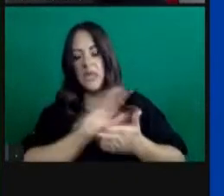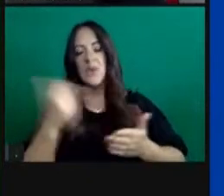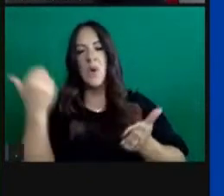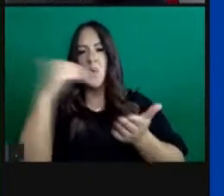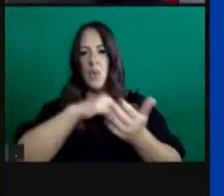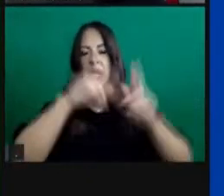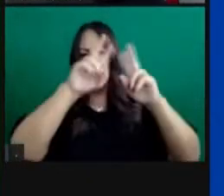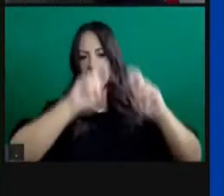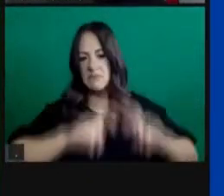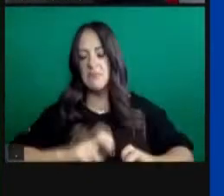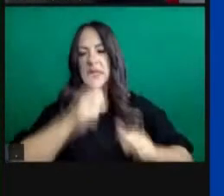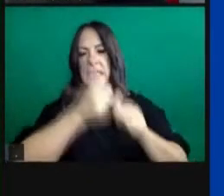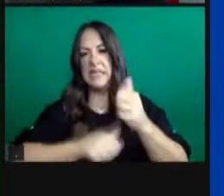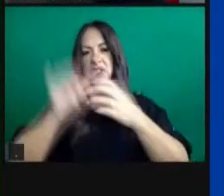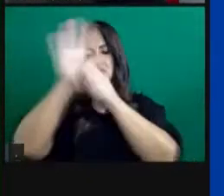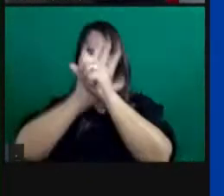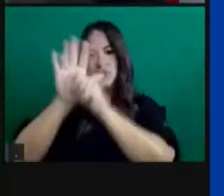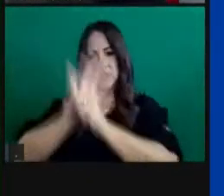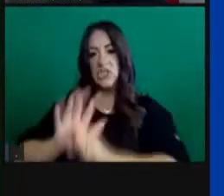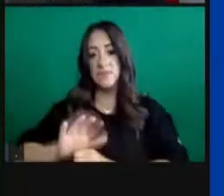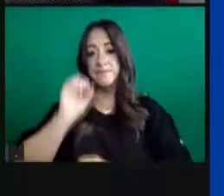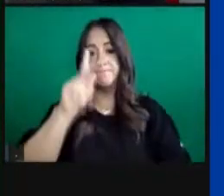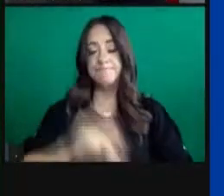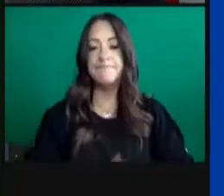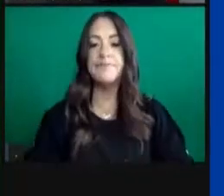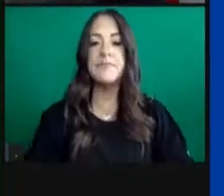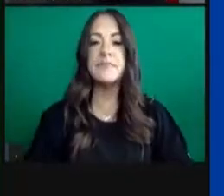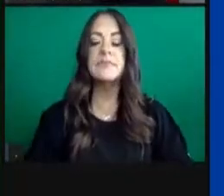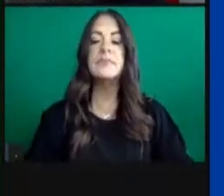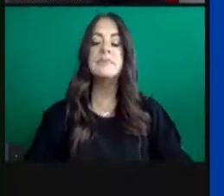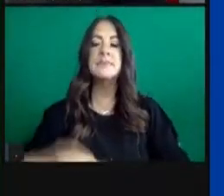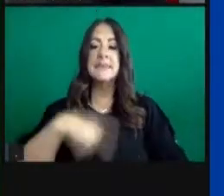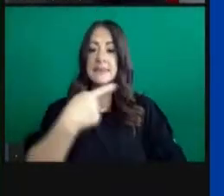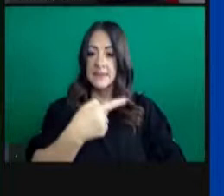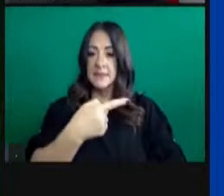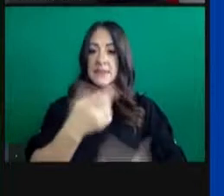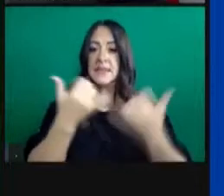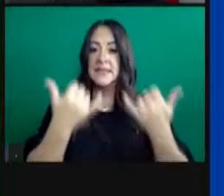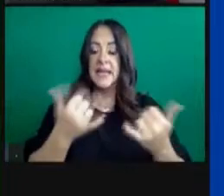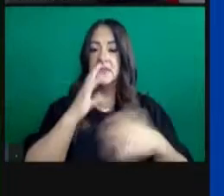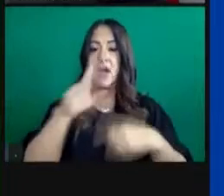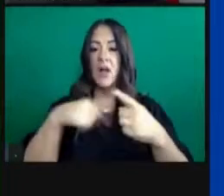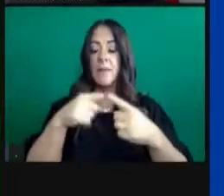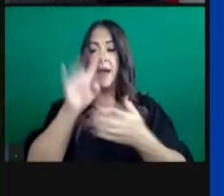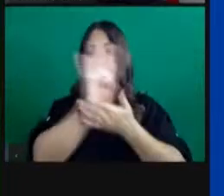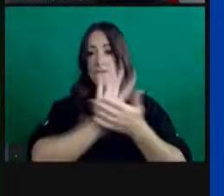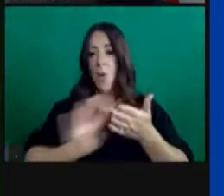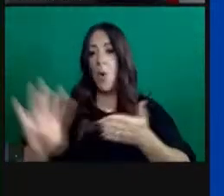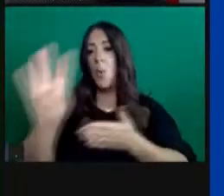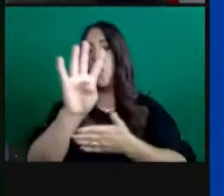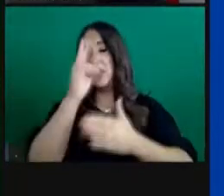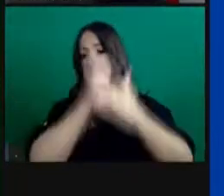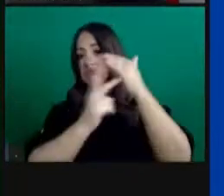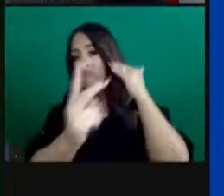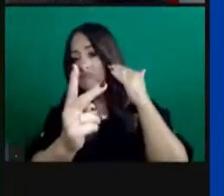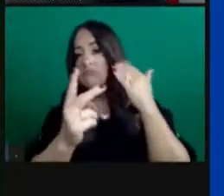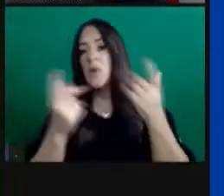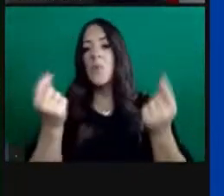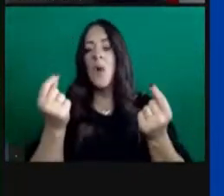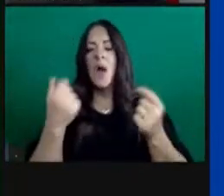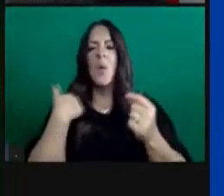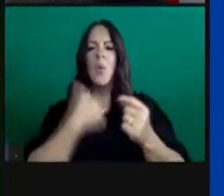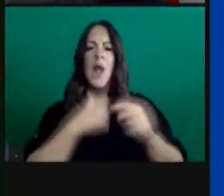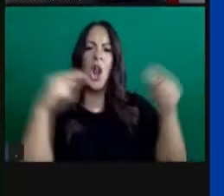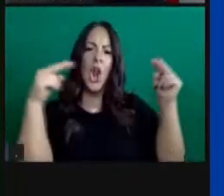So here are some more specifics. If you look at the data, the inputs into our projections for San Joaquin Valley, we look at the